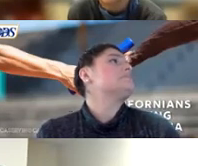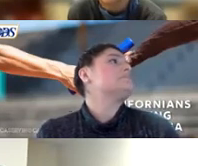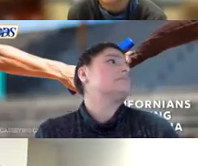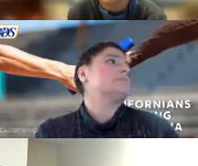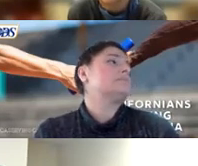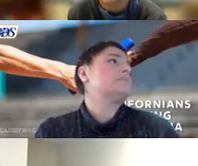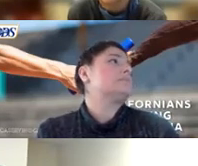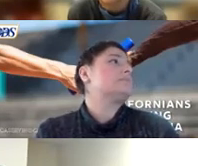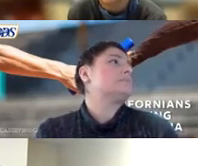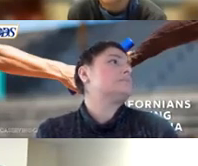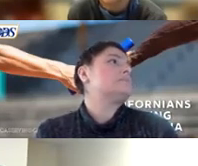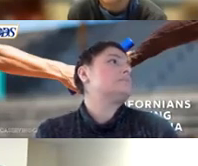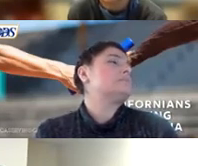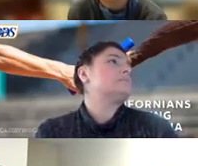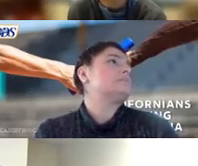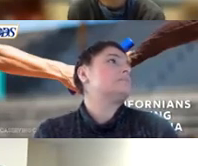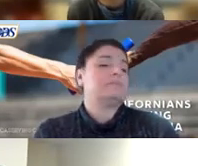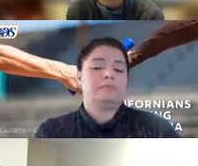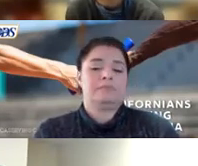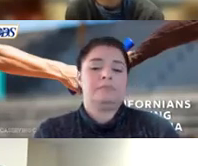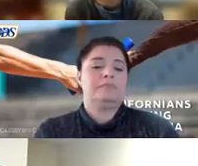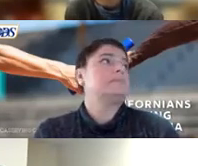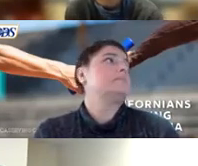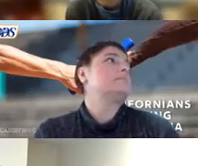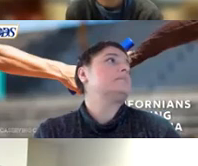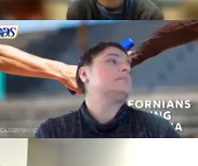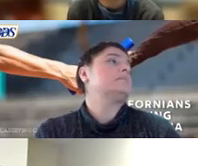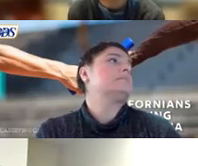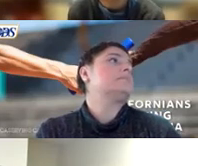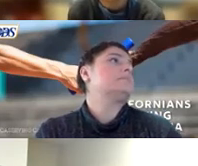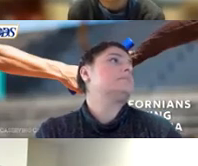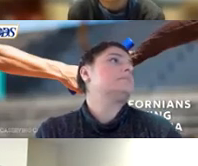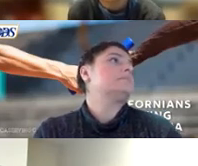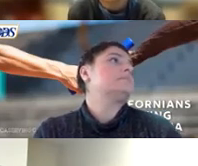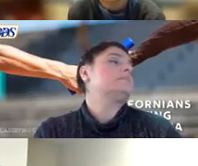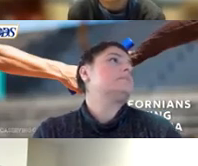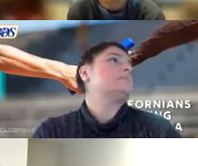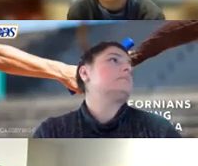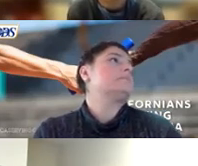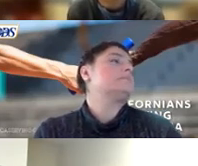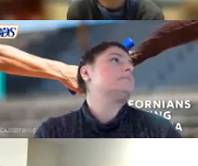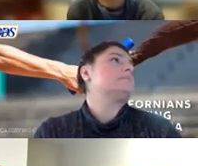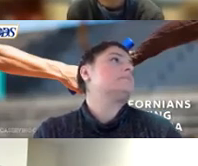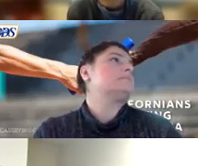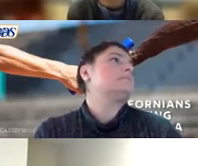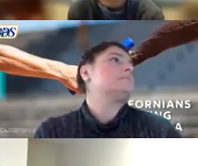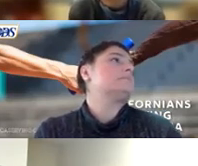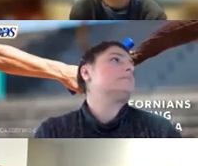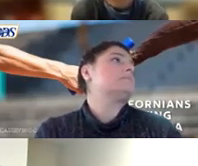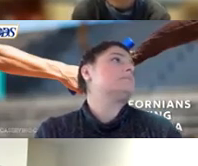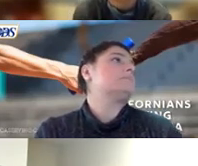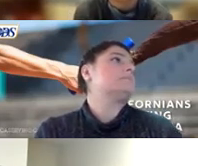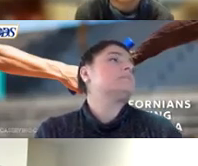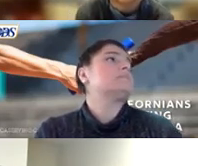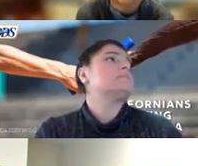and um that will encourage them to ask about the service what is residential services